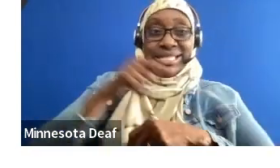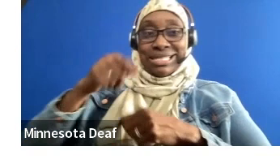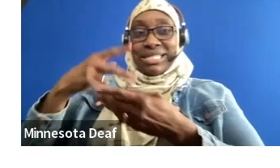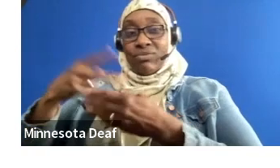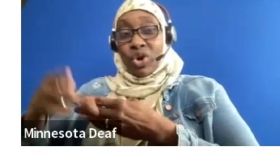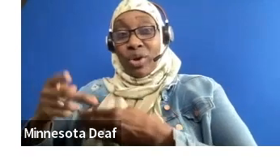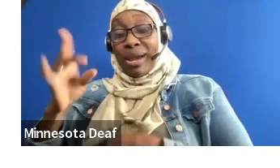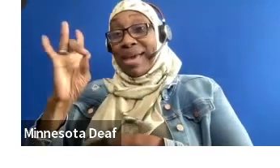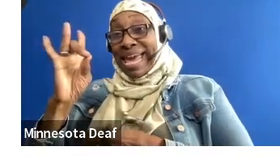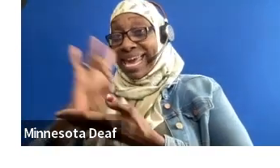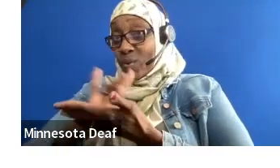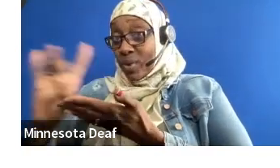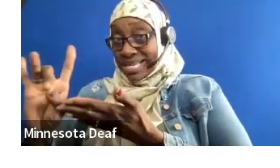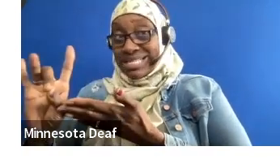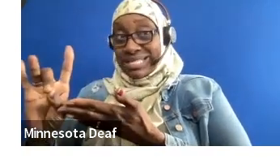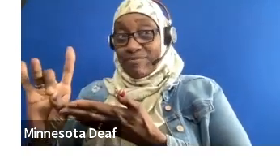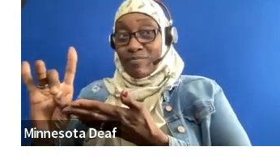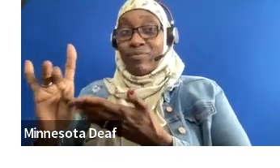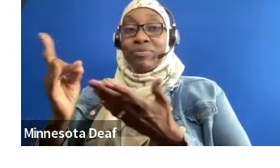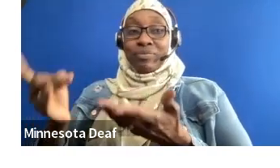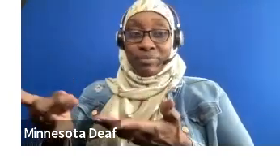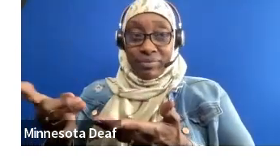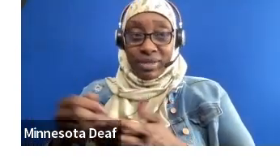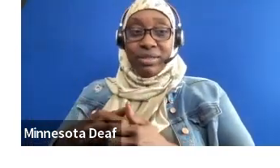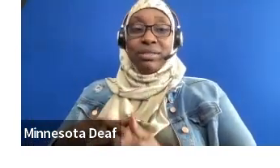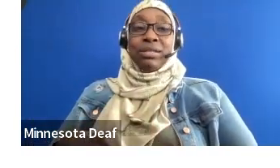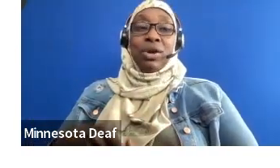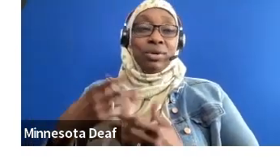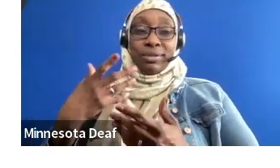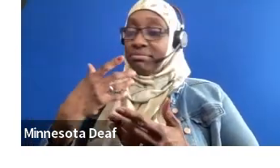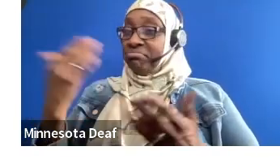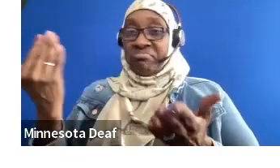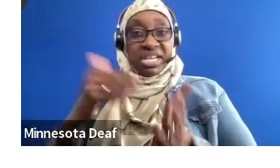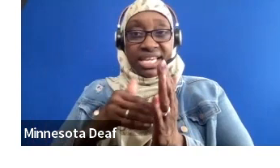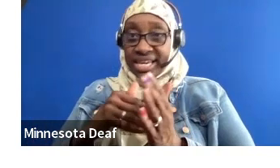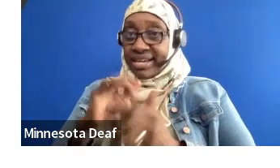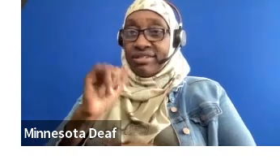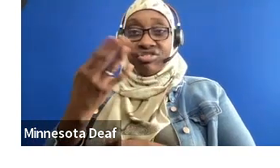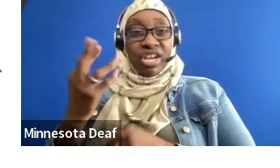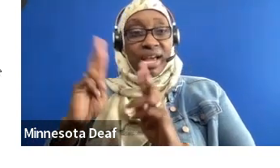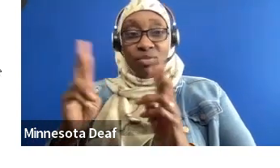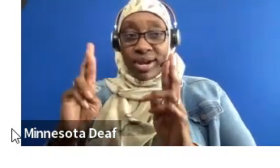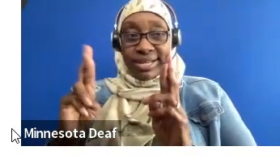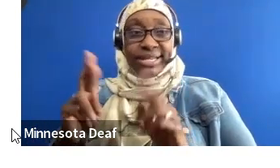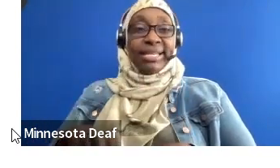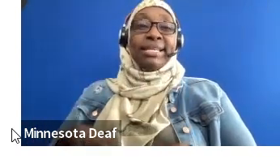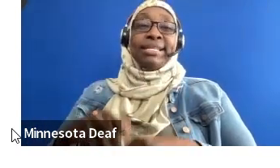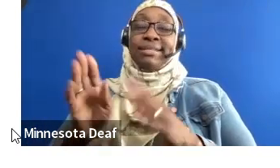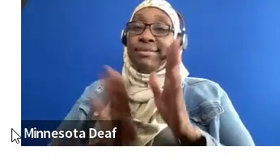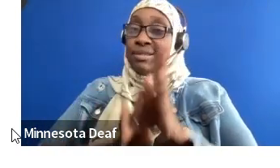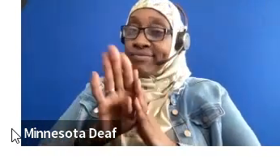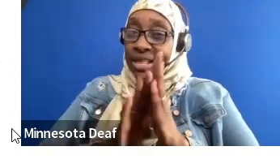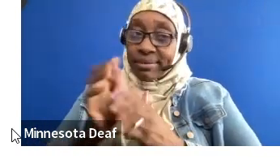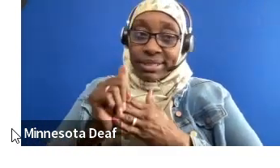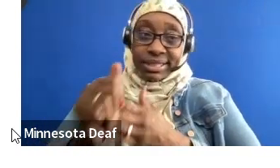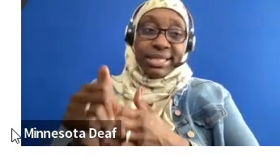career readiness as a whole, and some other fun things that we choose to explore. It's open to any resident